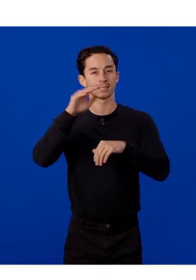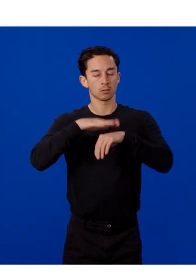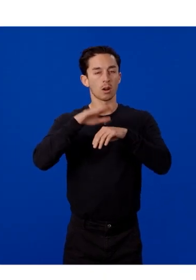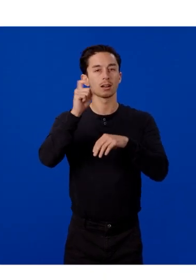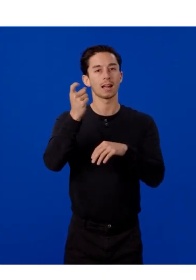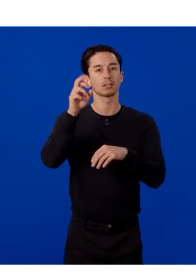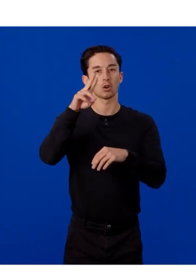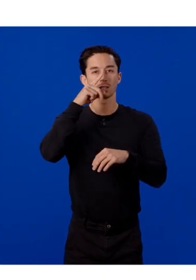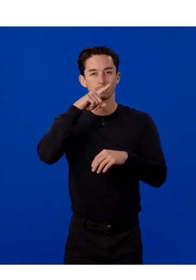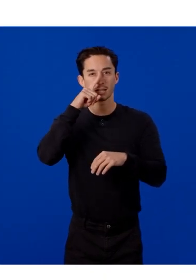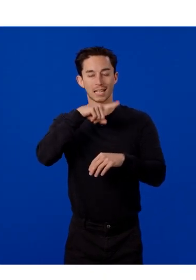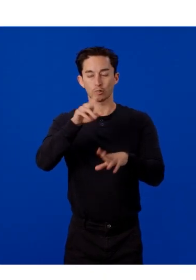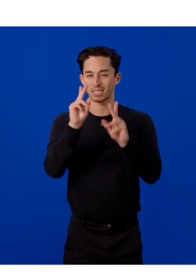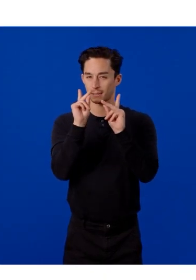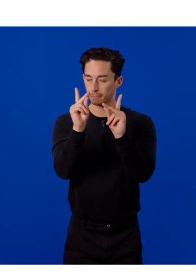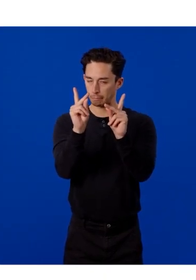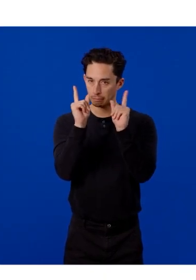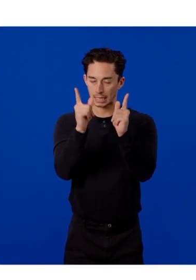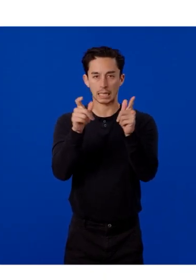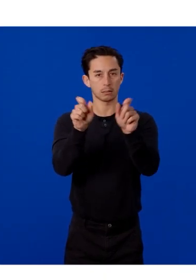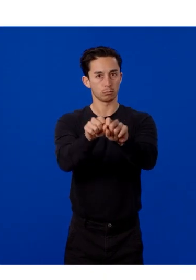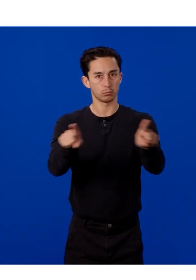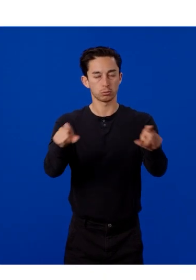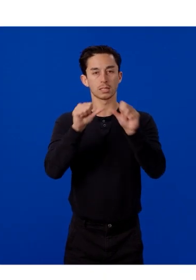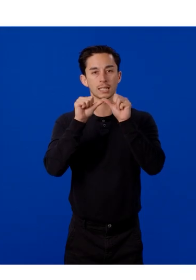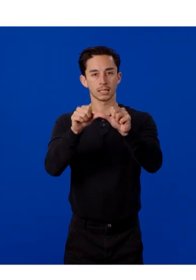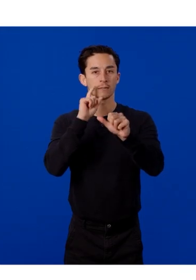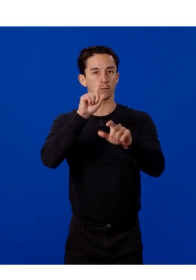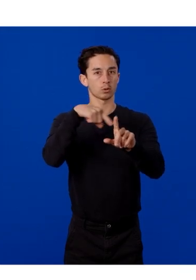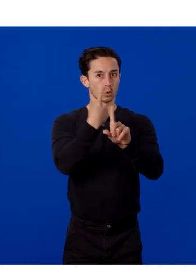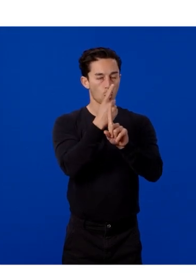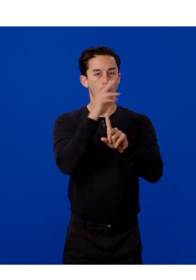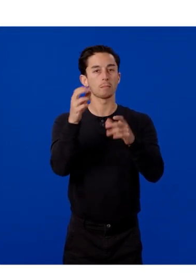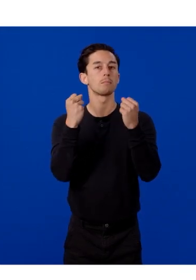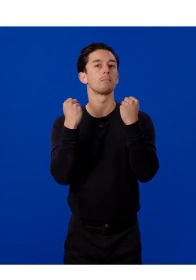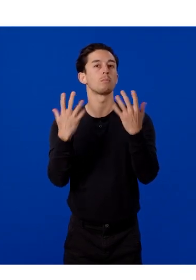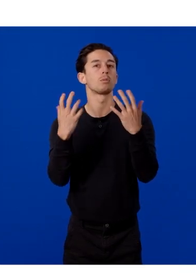It's immediate and consistent for solo and multiplayer tests.